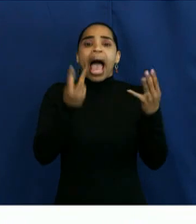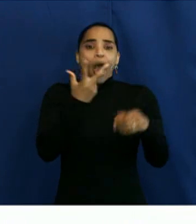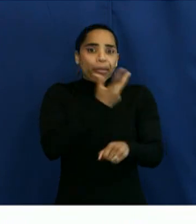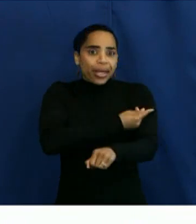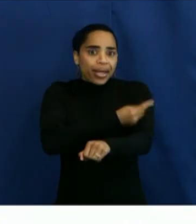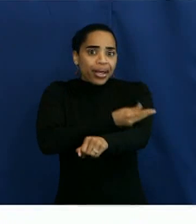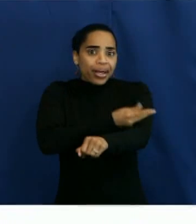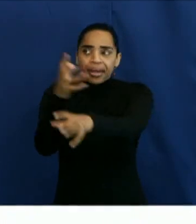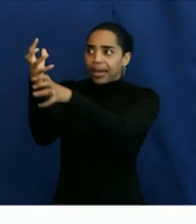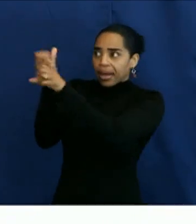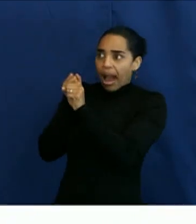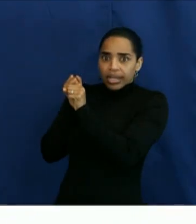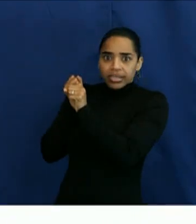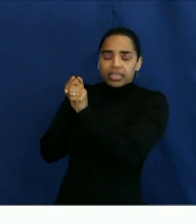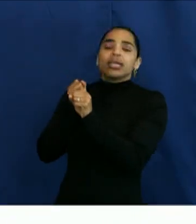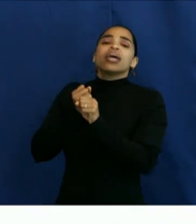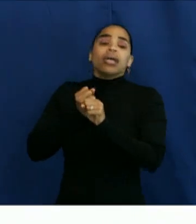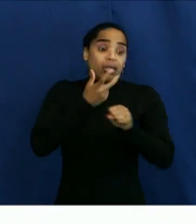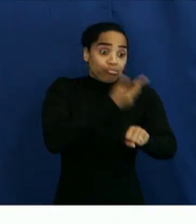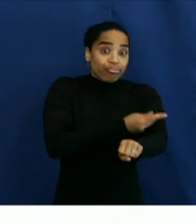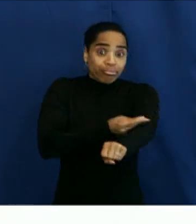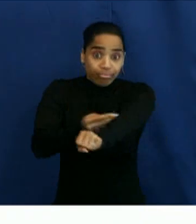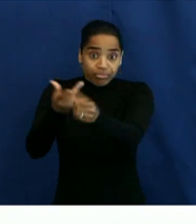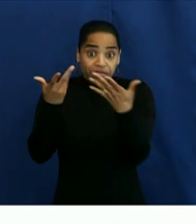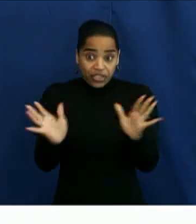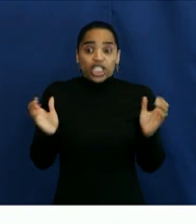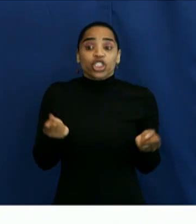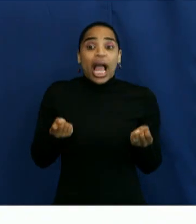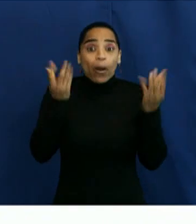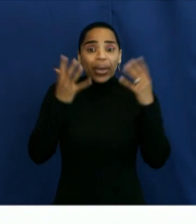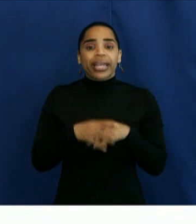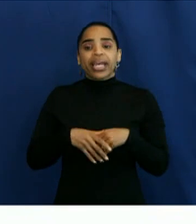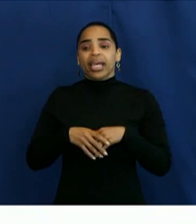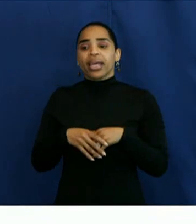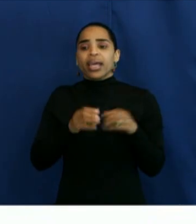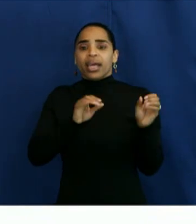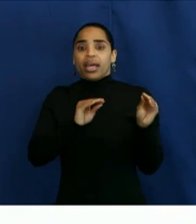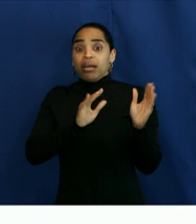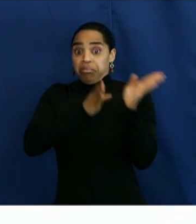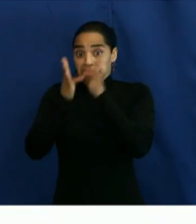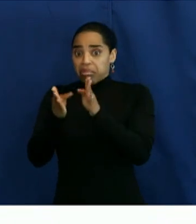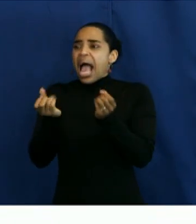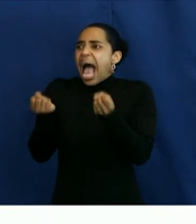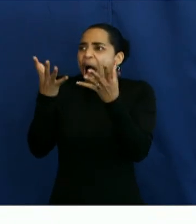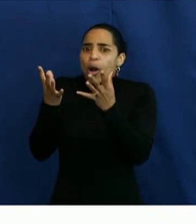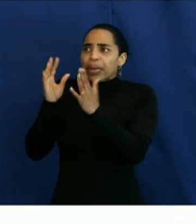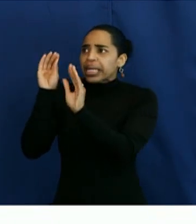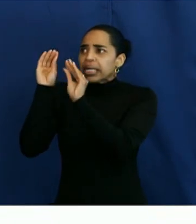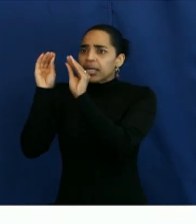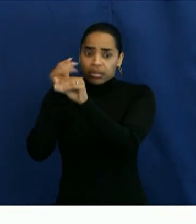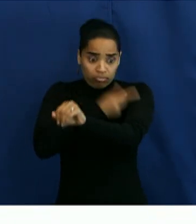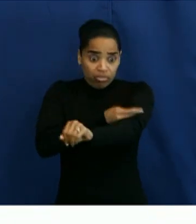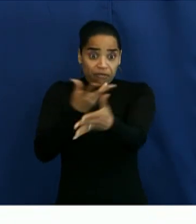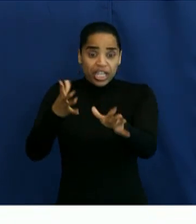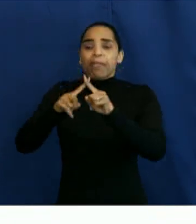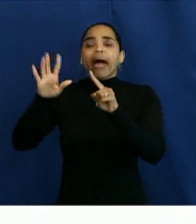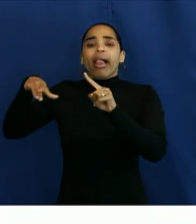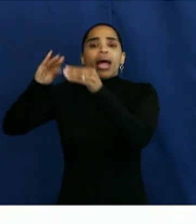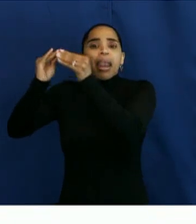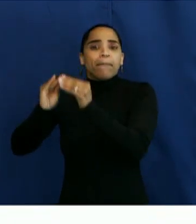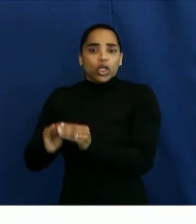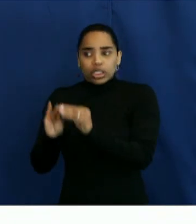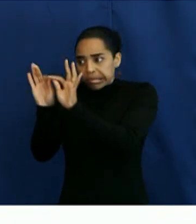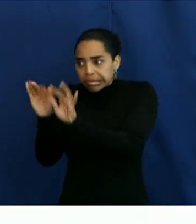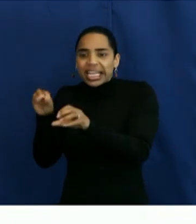received, doses administered, pending documentation. That's just we know we've given a shot. It's being uploaded into the system. And then the to-be